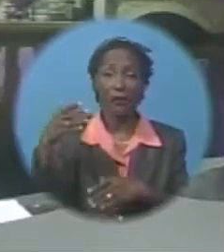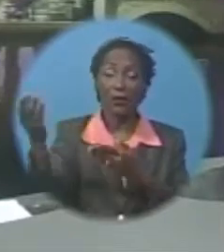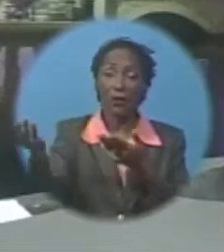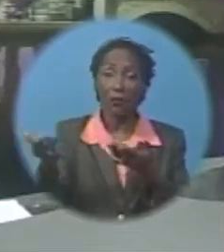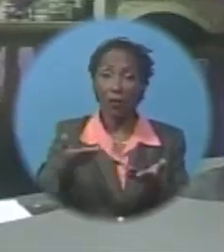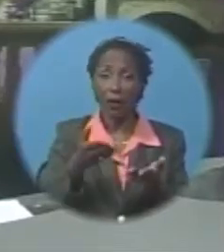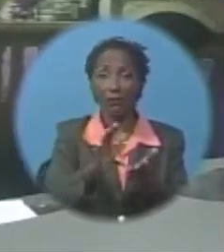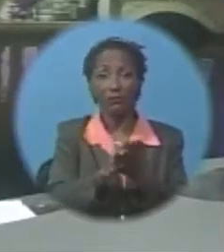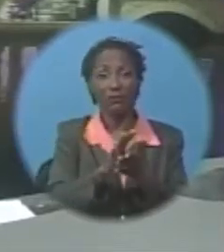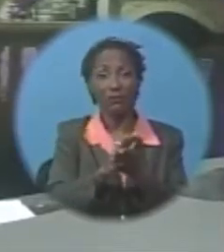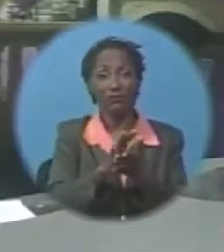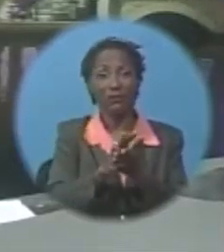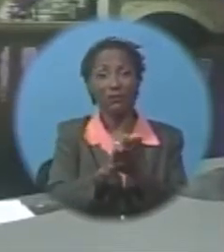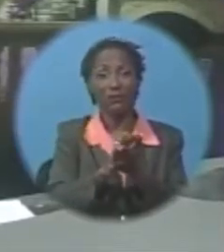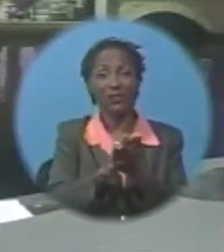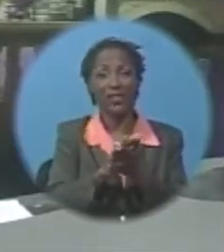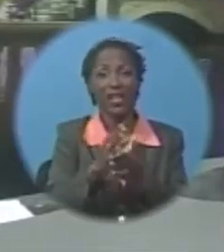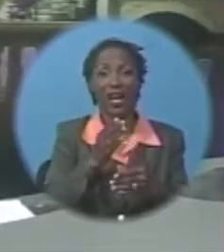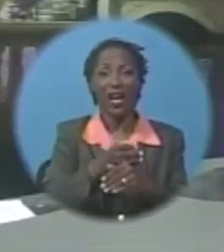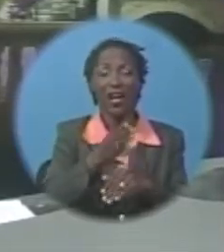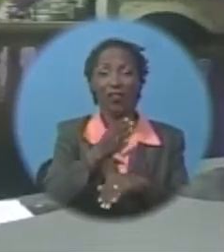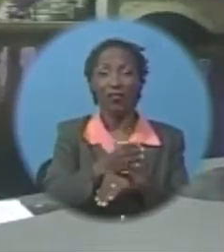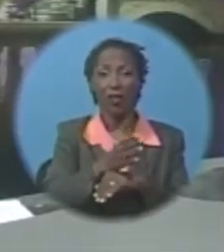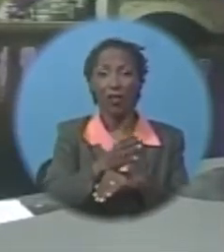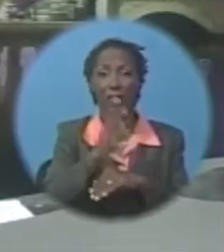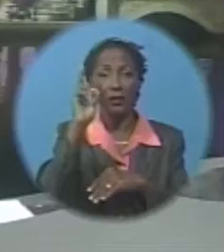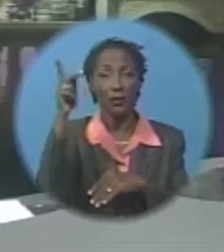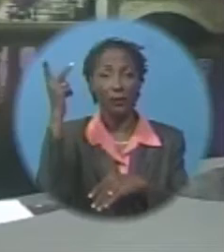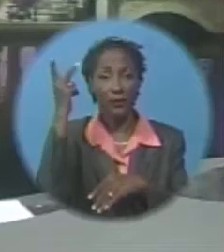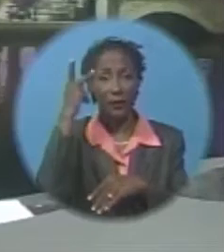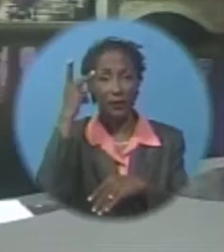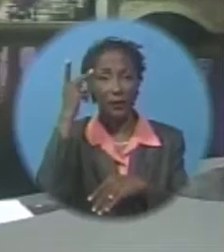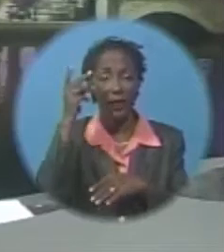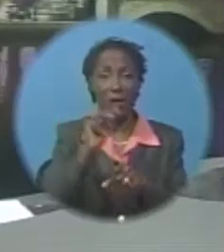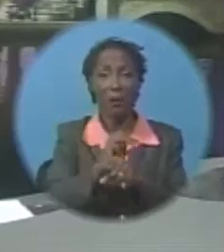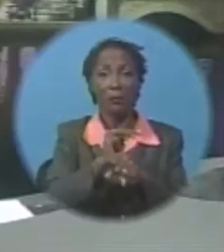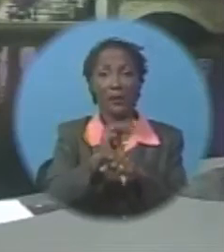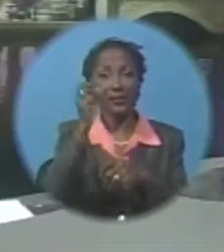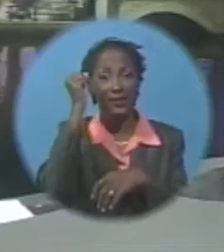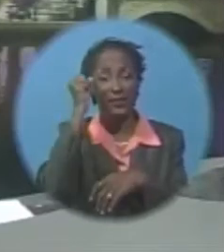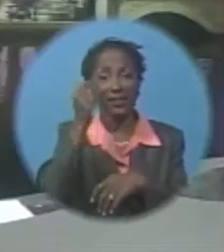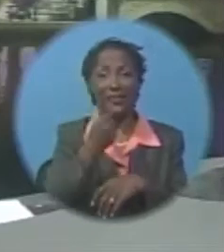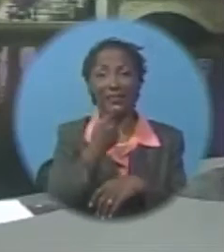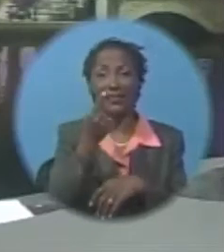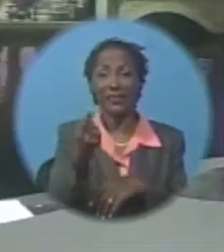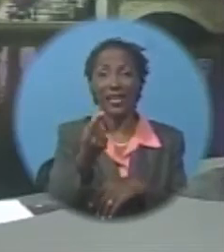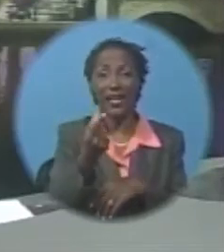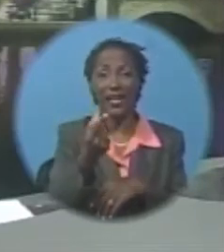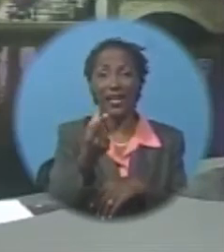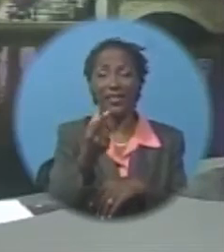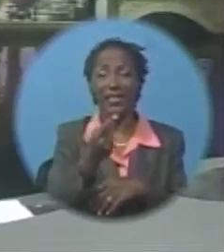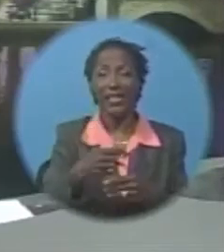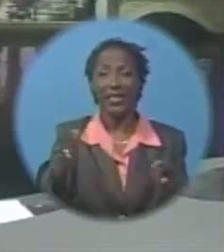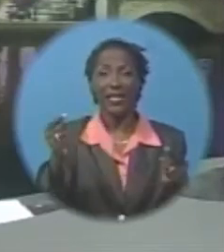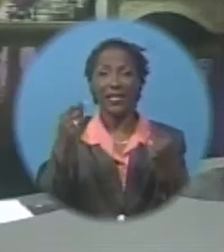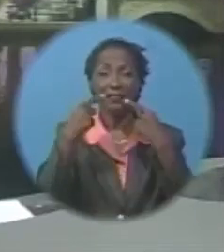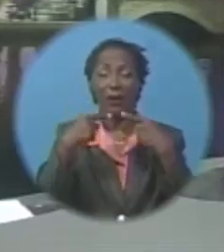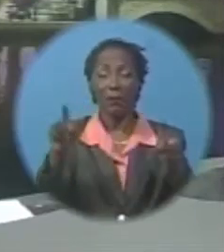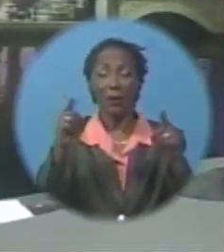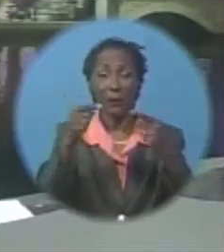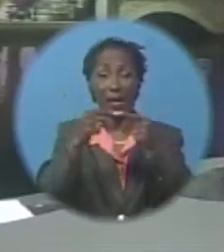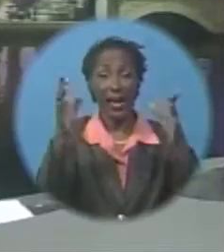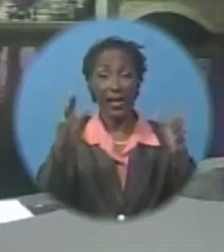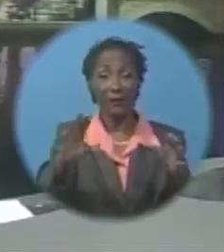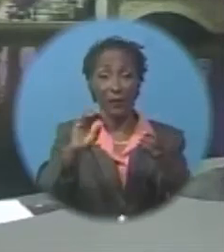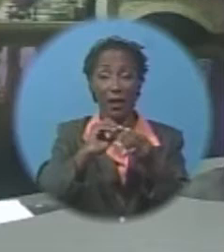praise and mixed reaction across the political divide. Minister Sinclair declared the fiscal deficit as public enemy number one, and the